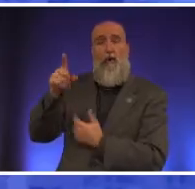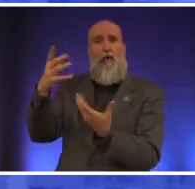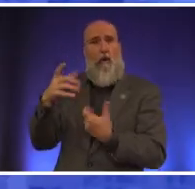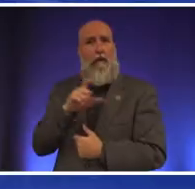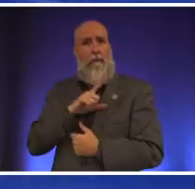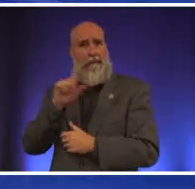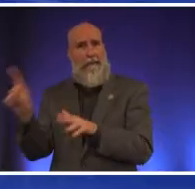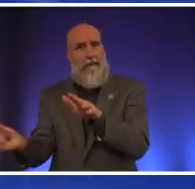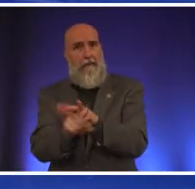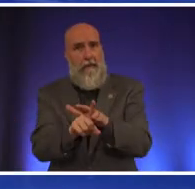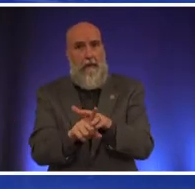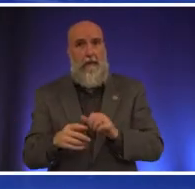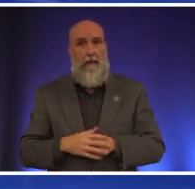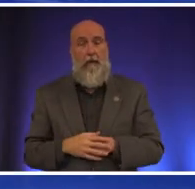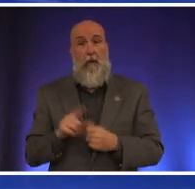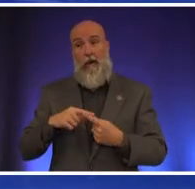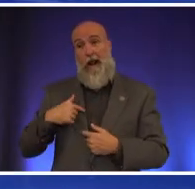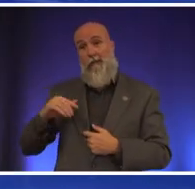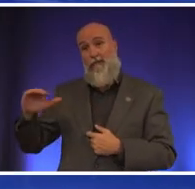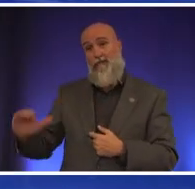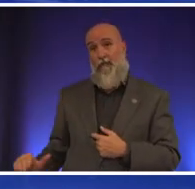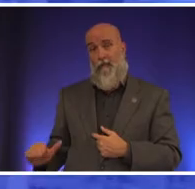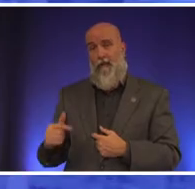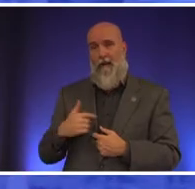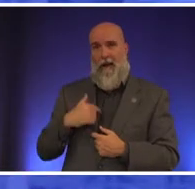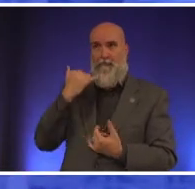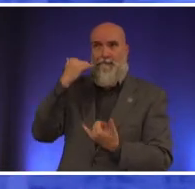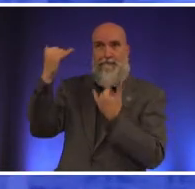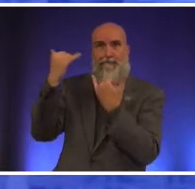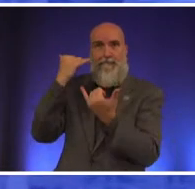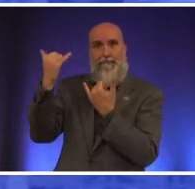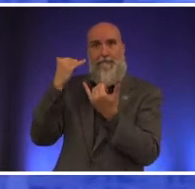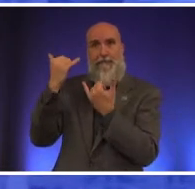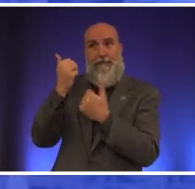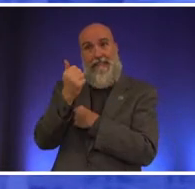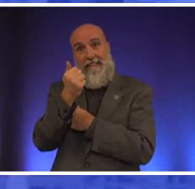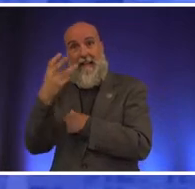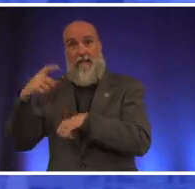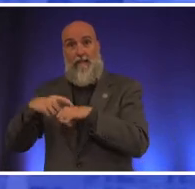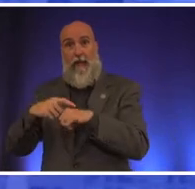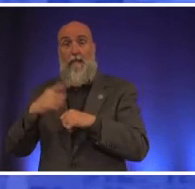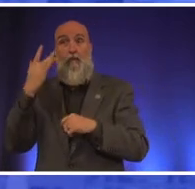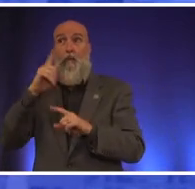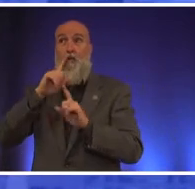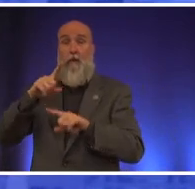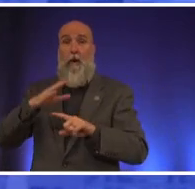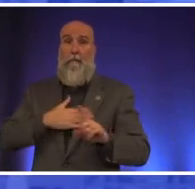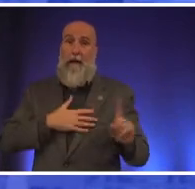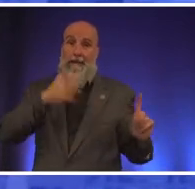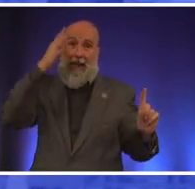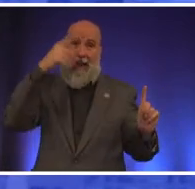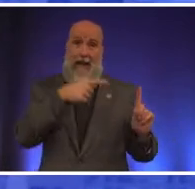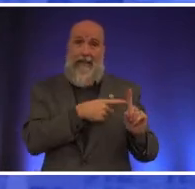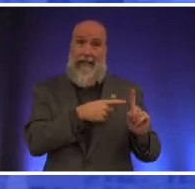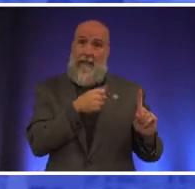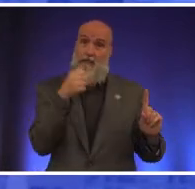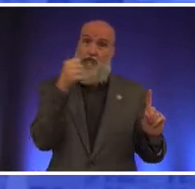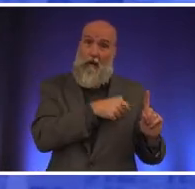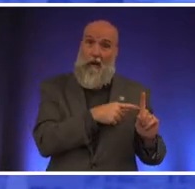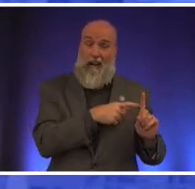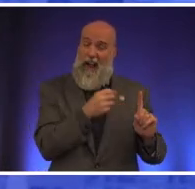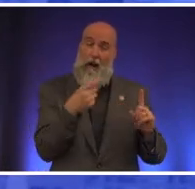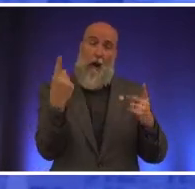as a child i called the police several times on my dad who was a he was a mean drunk and he beat up my mom